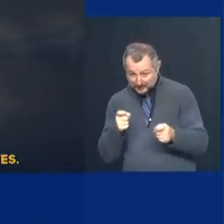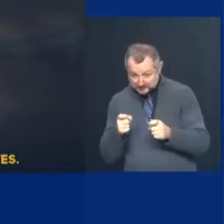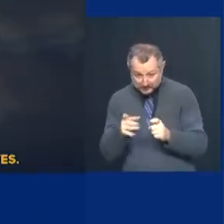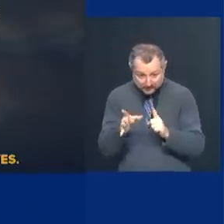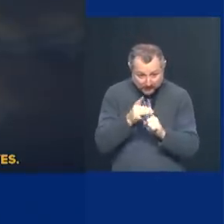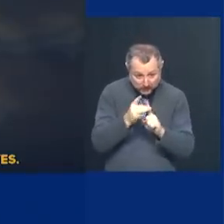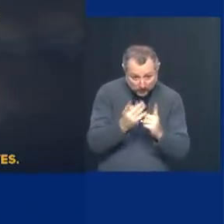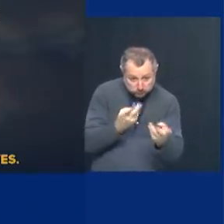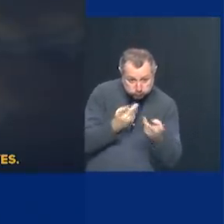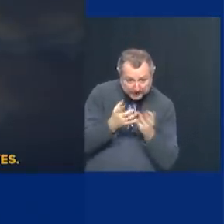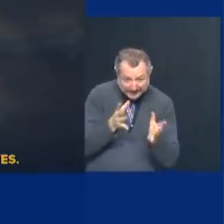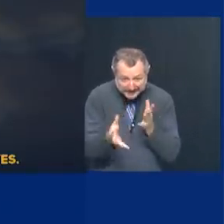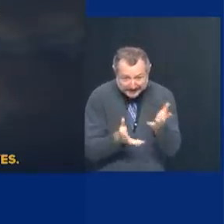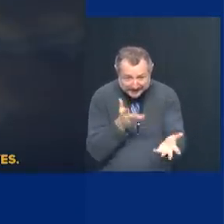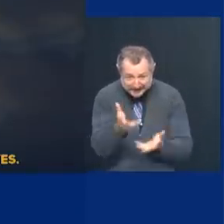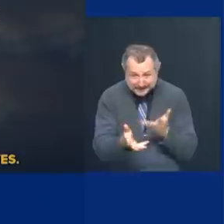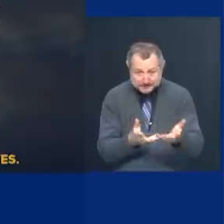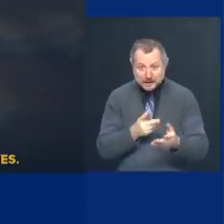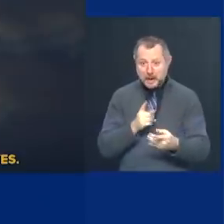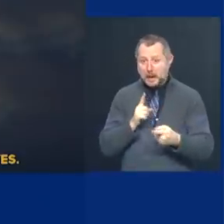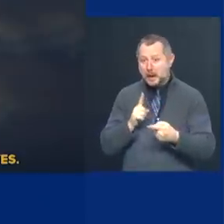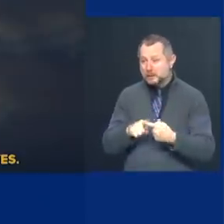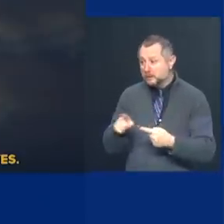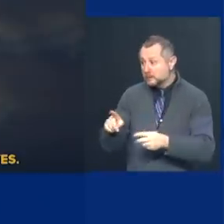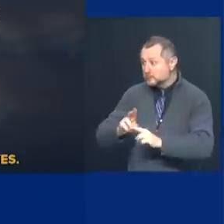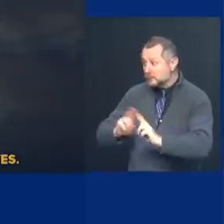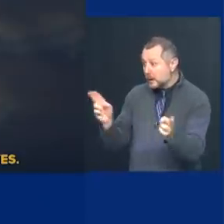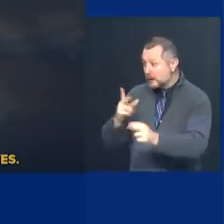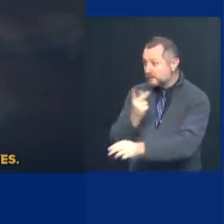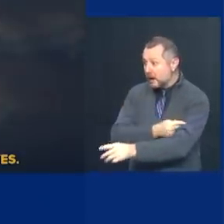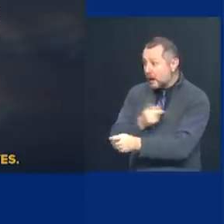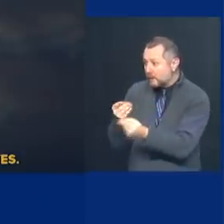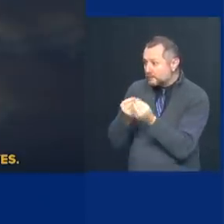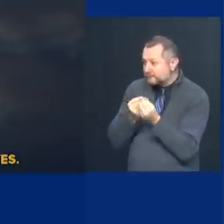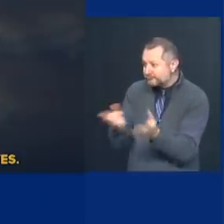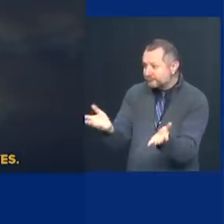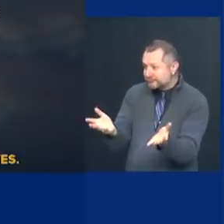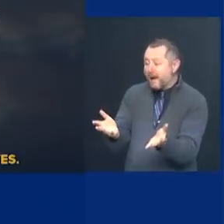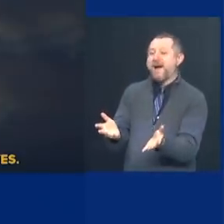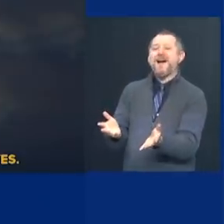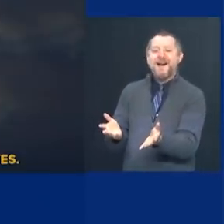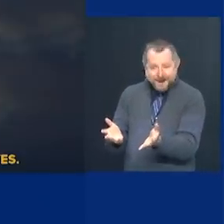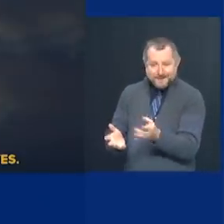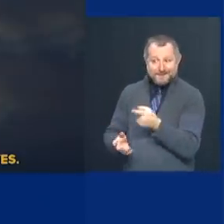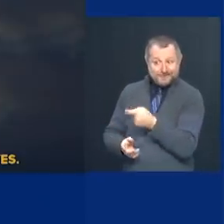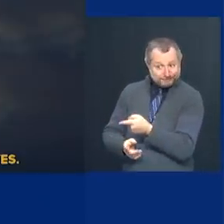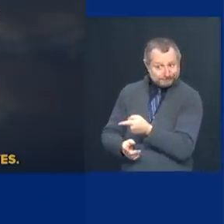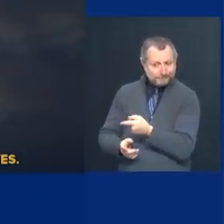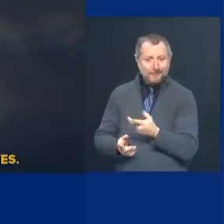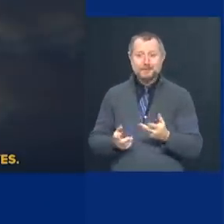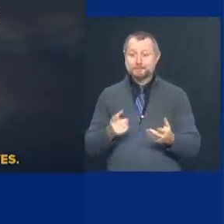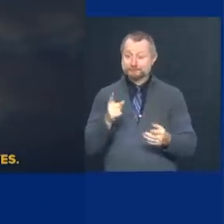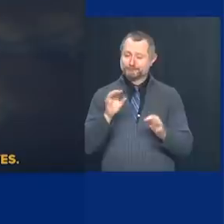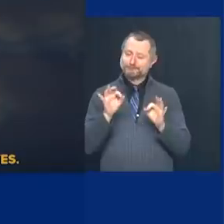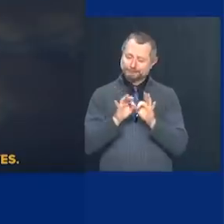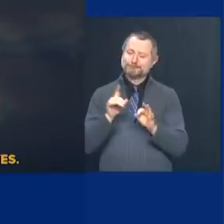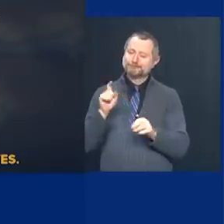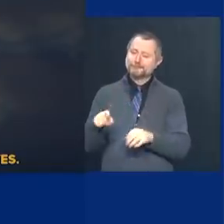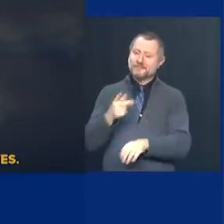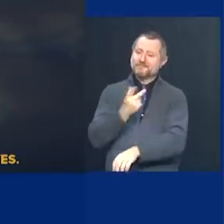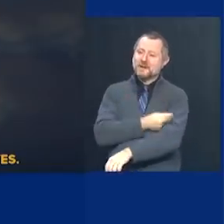the increase until you start to see a reduction from the vaccinations